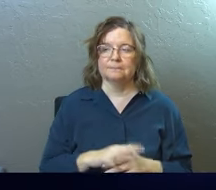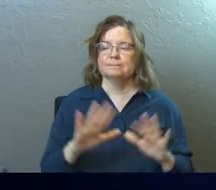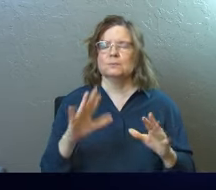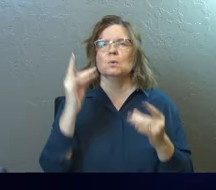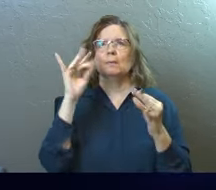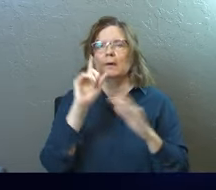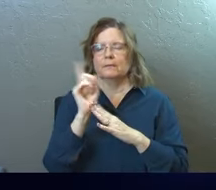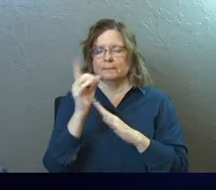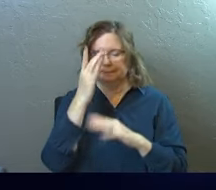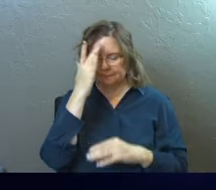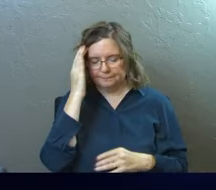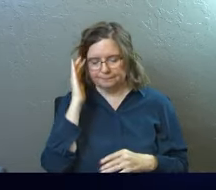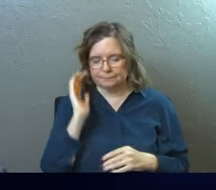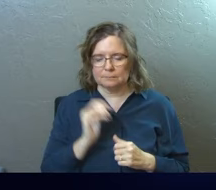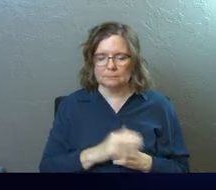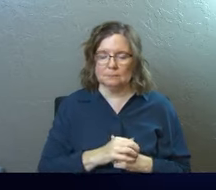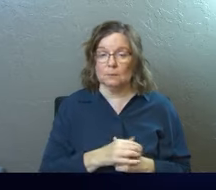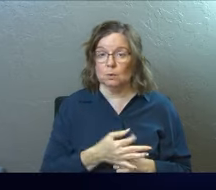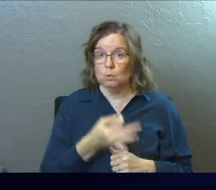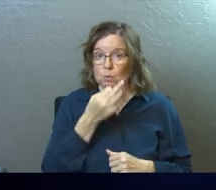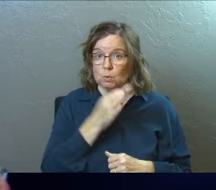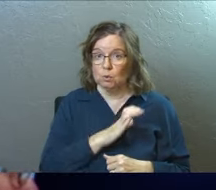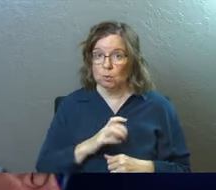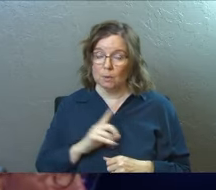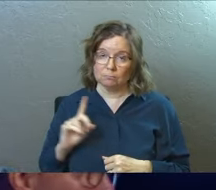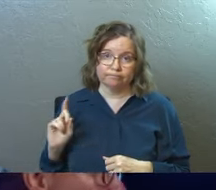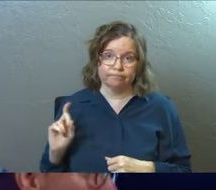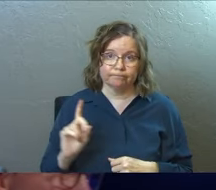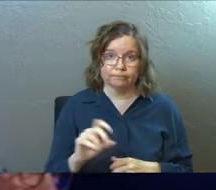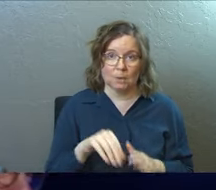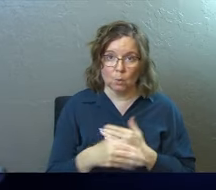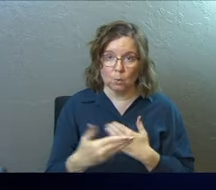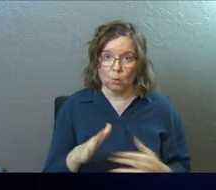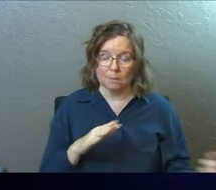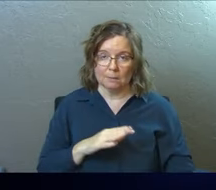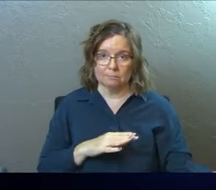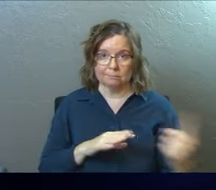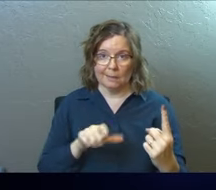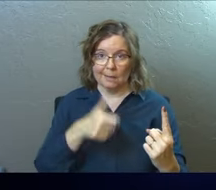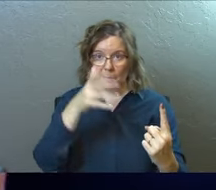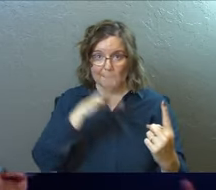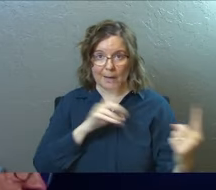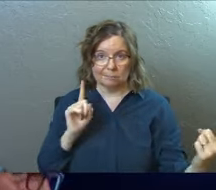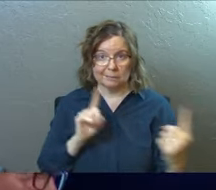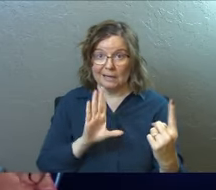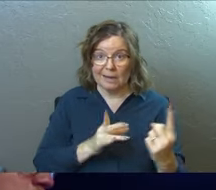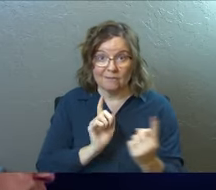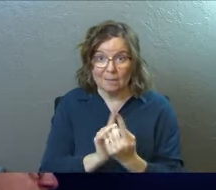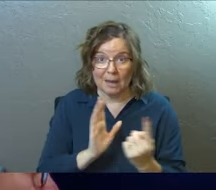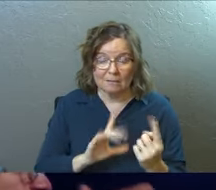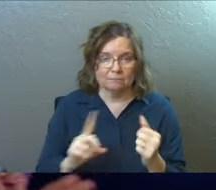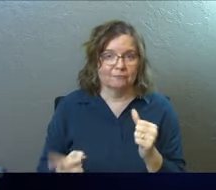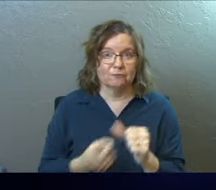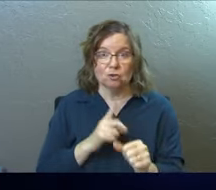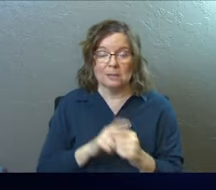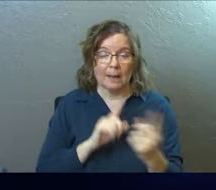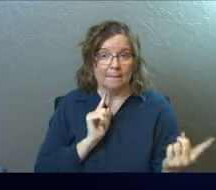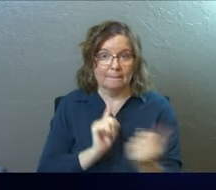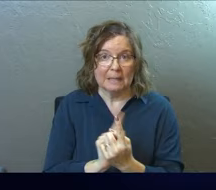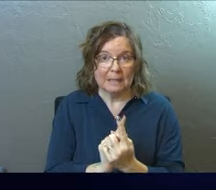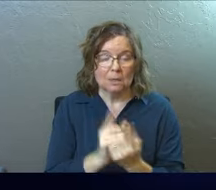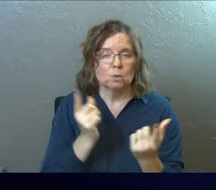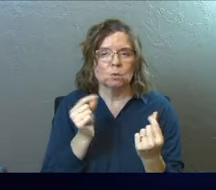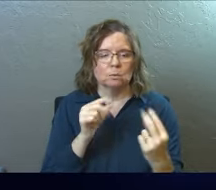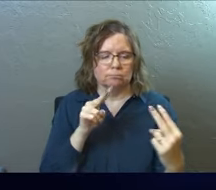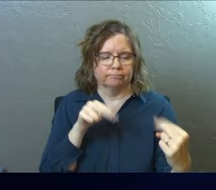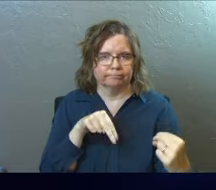Okay. Think about it for a second. It says, as soon as a Christian man walks in a room with another Christian man, they've never met before. They say their names. What's the very next thing that